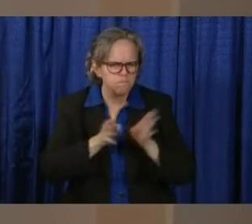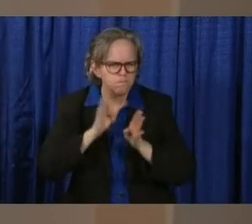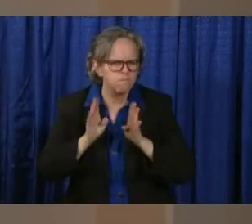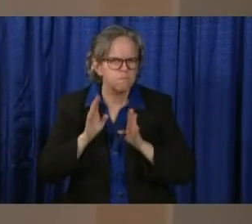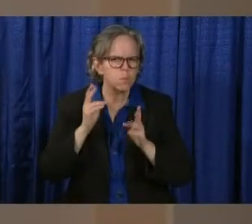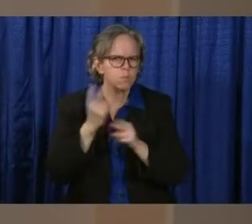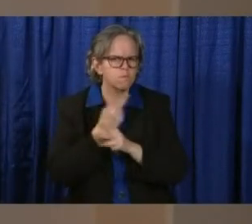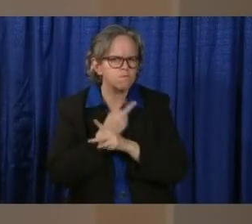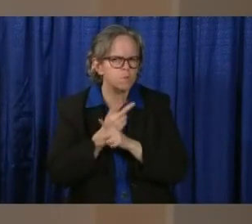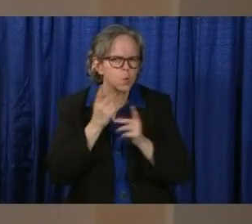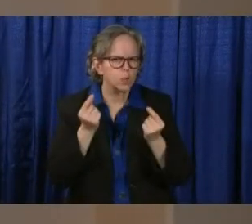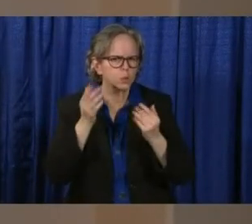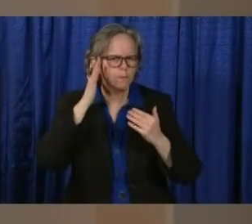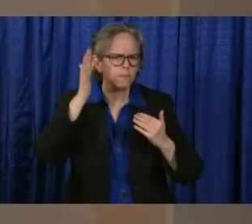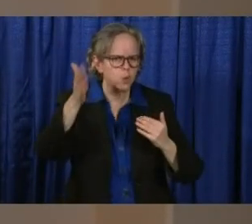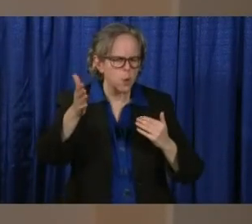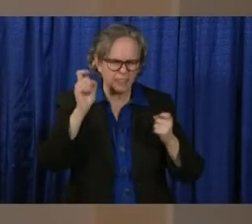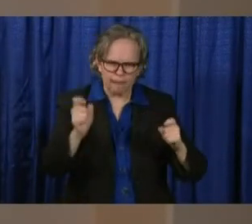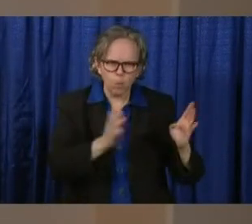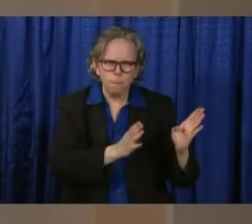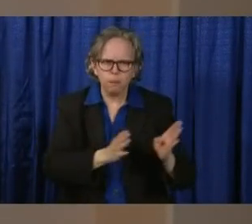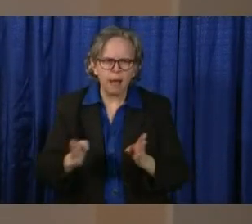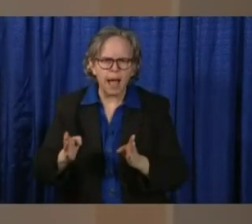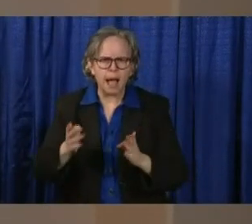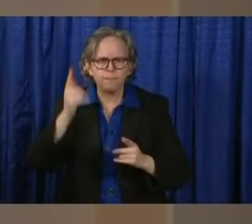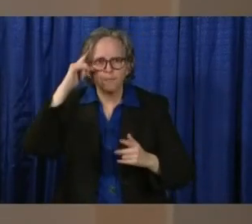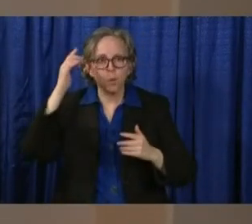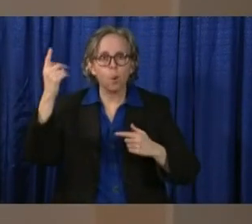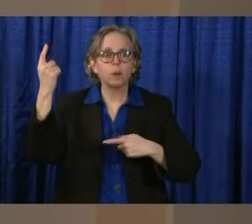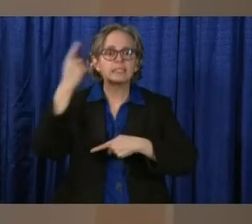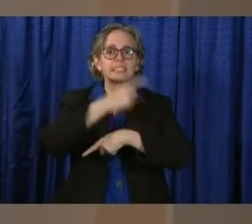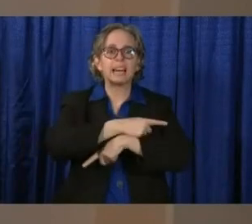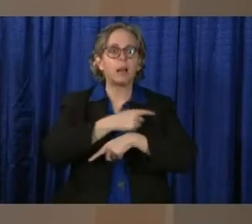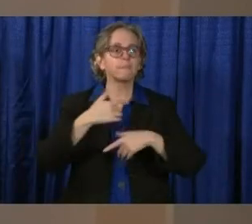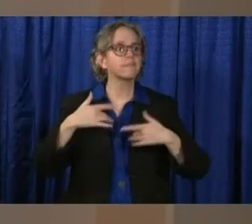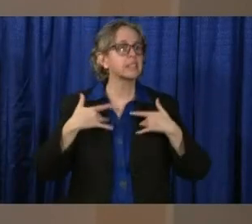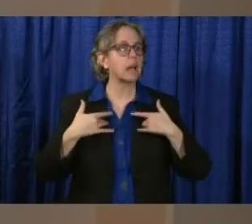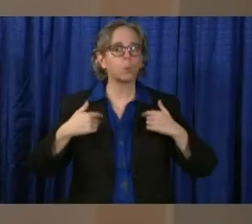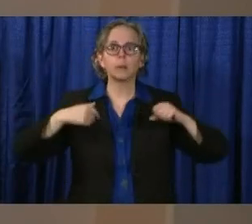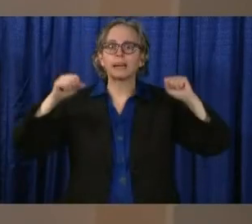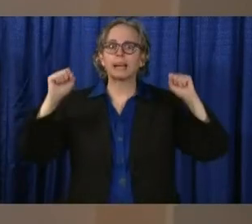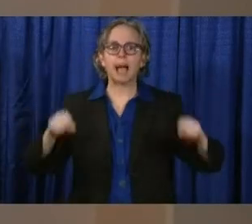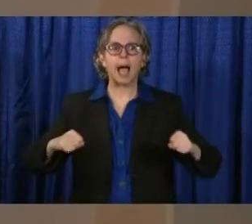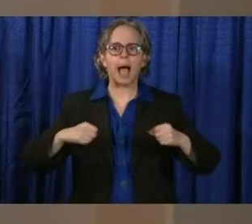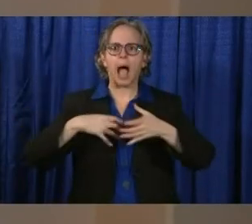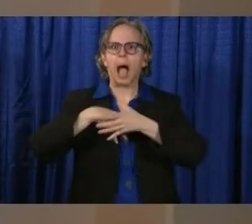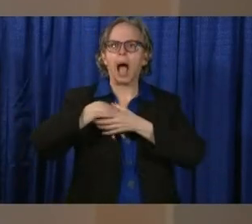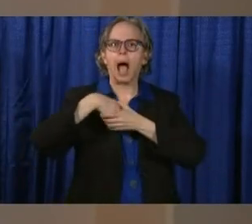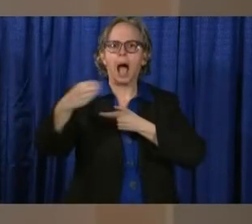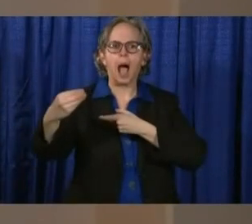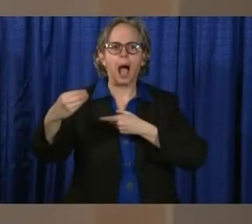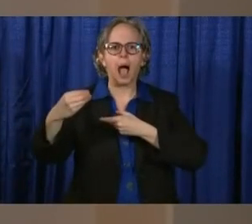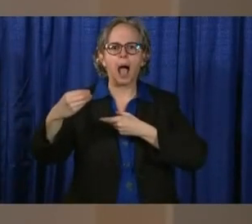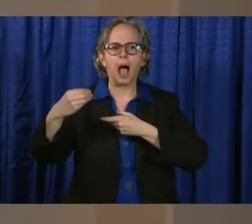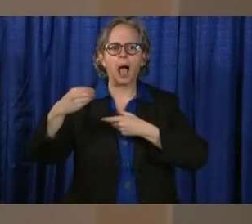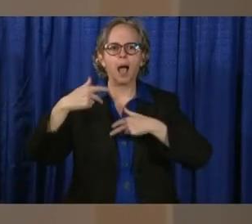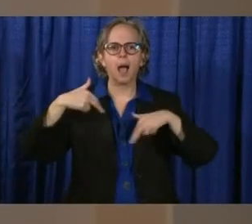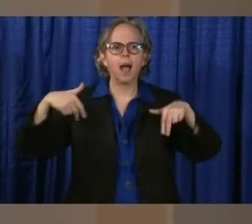up. You have to plan for that day when you're going to be able to do, you're going to see fewer restrictions.